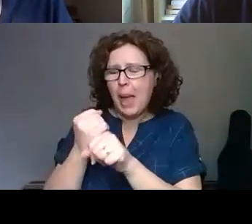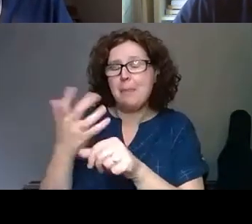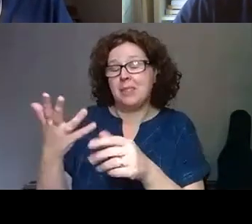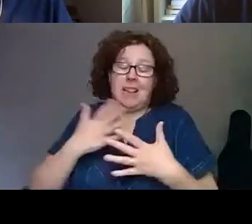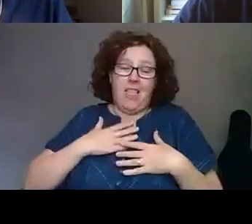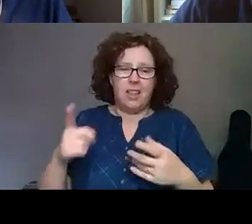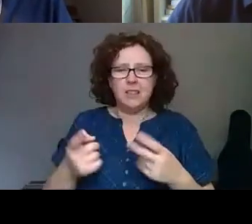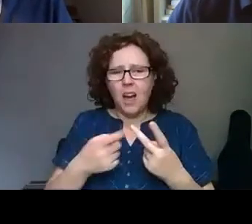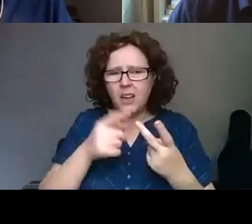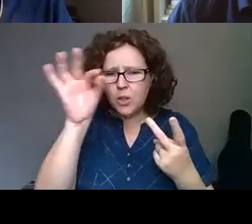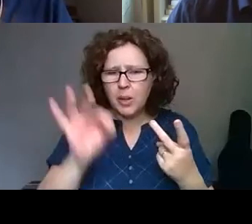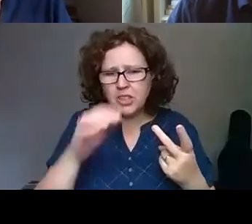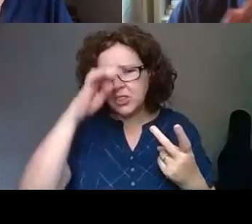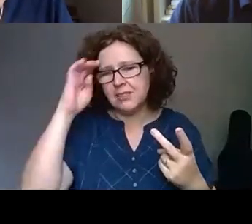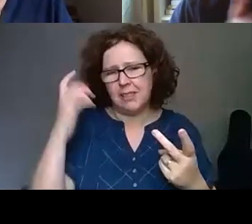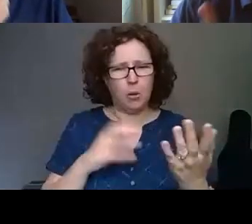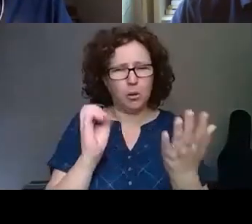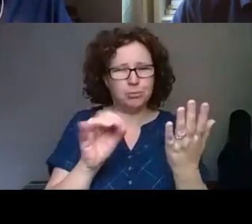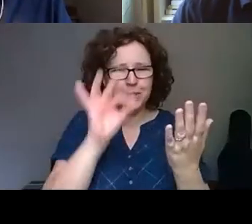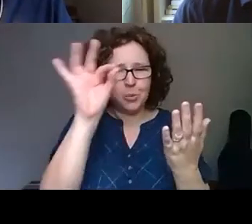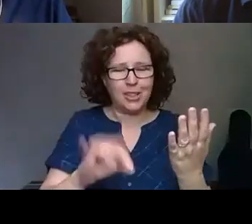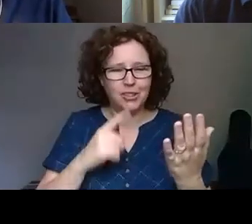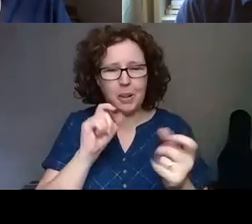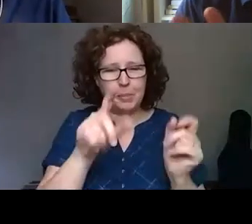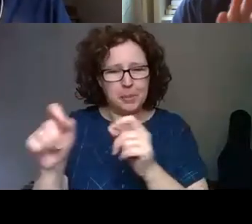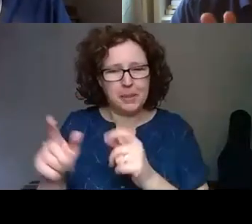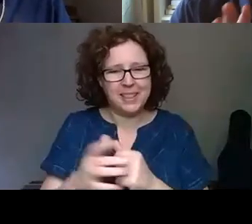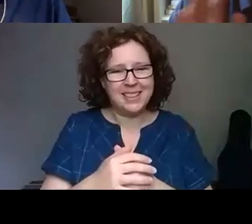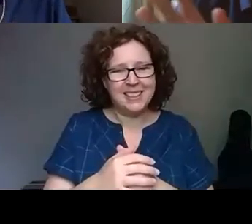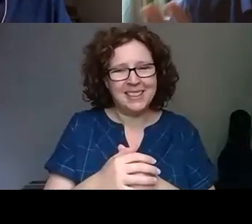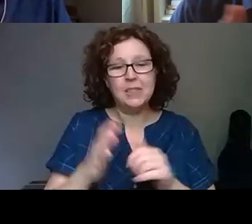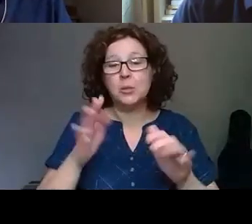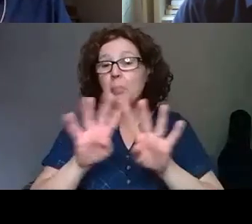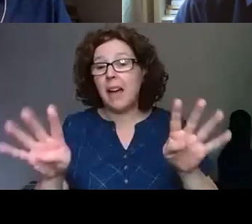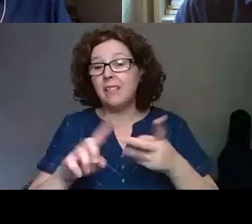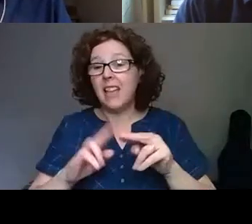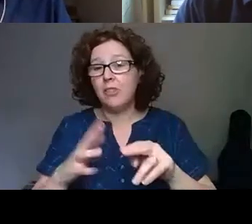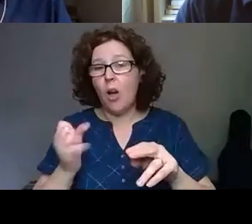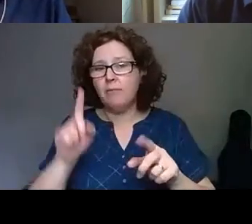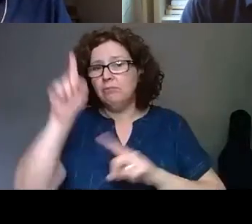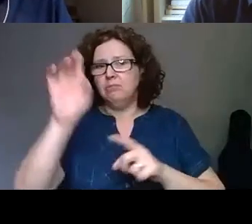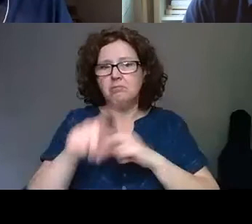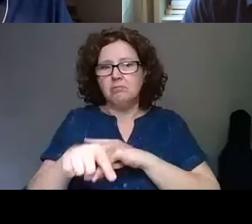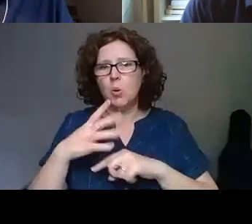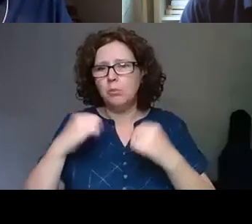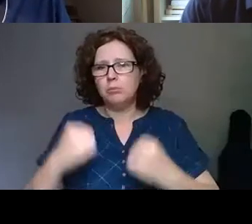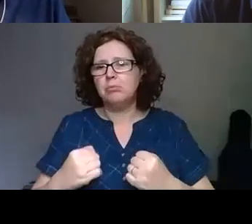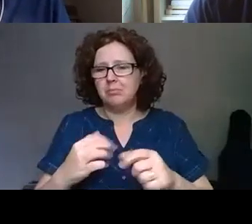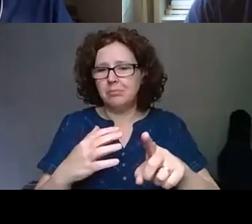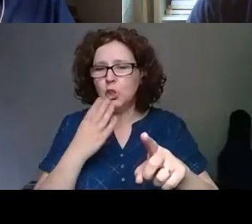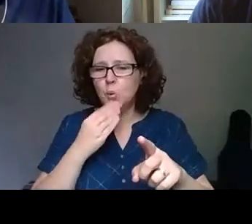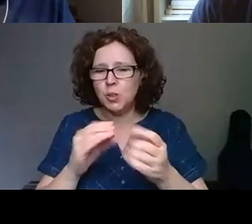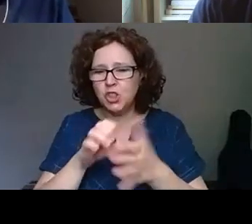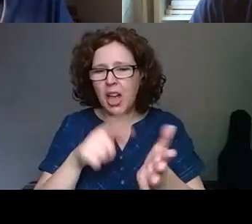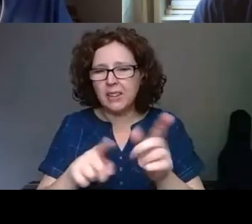another question. I'm very keen to get lots of questions in. I'll be pinging those to different people. So panelists, please, if you've got any other responses, you know, you can use the chat as well.